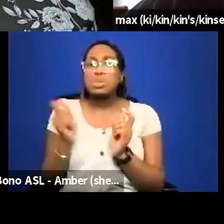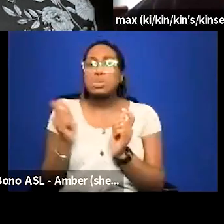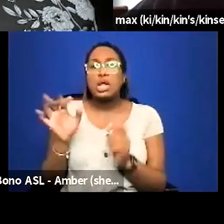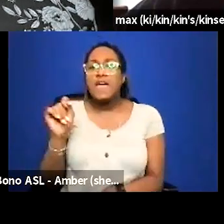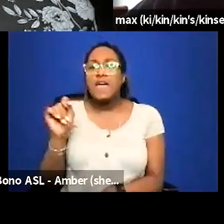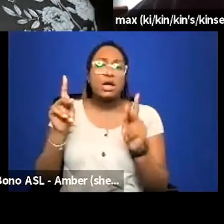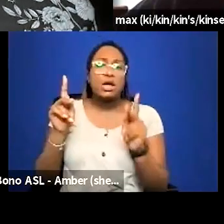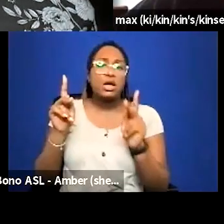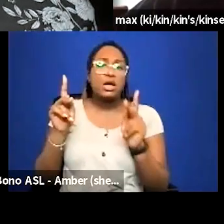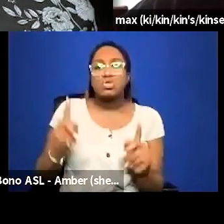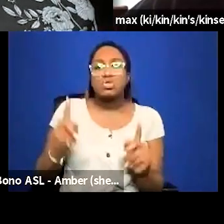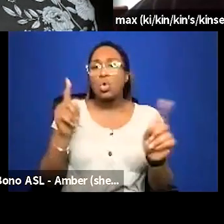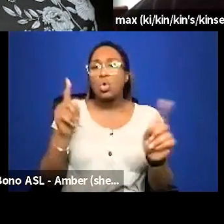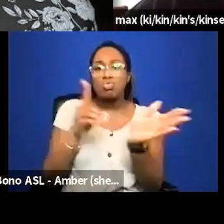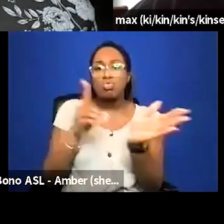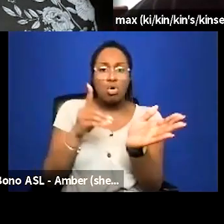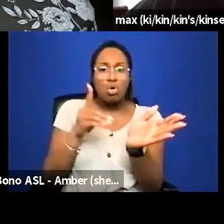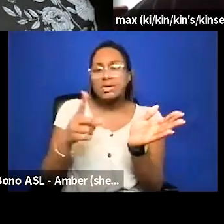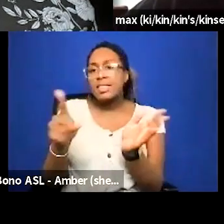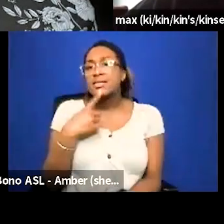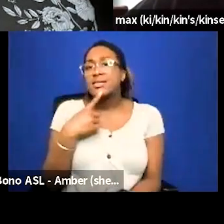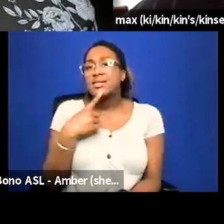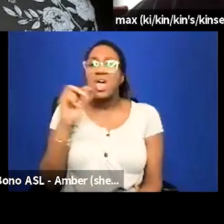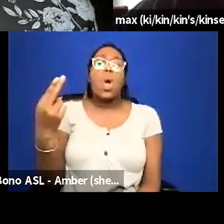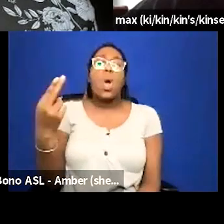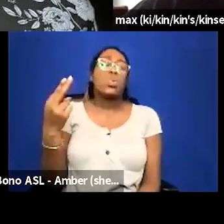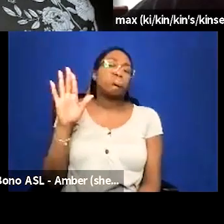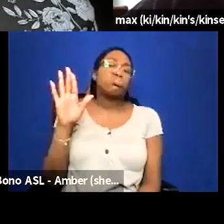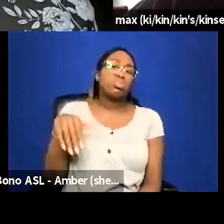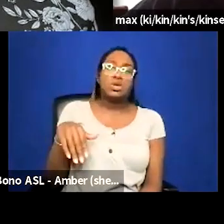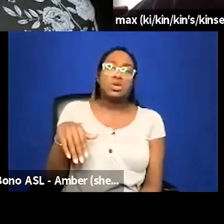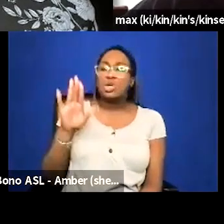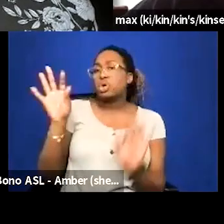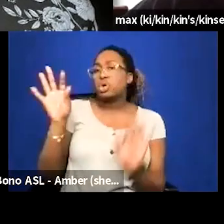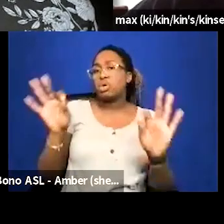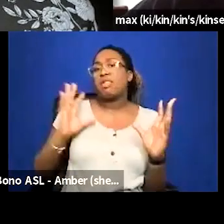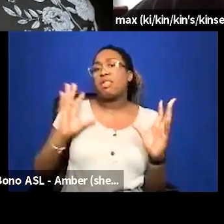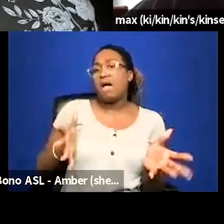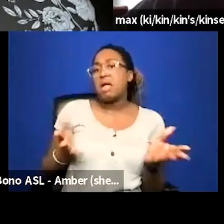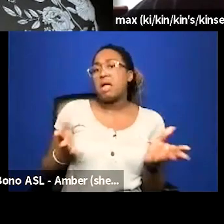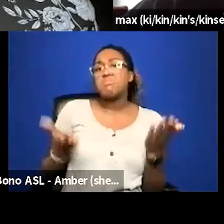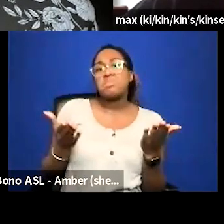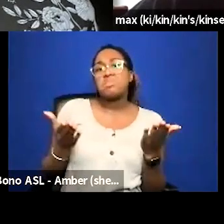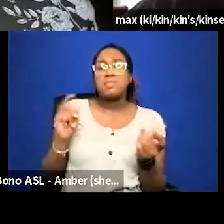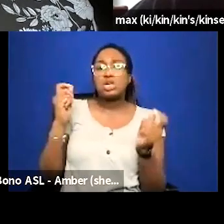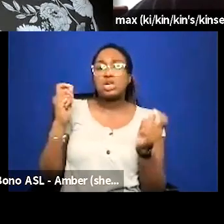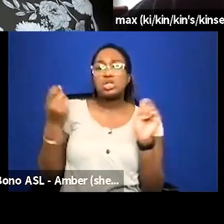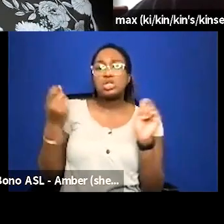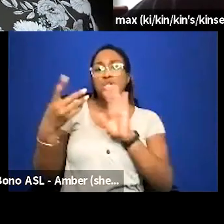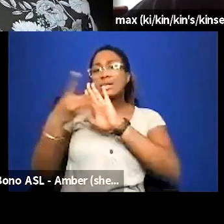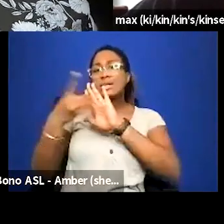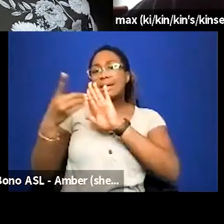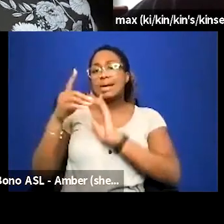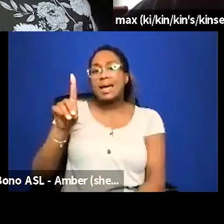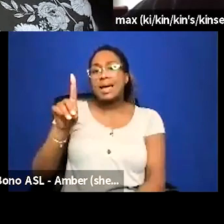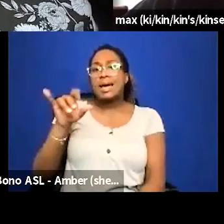and they say you know oh this person you know you're they're perfectly fine maybe you need to change your diet but i